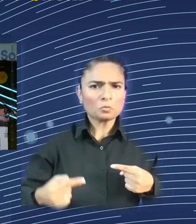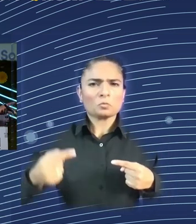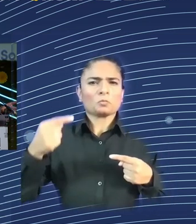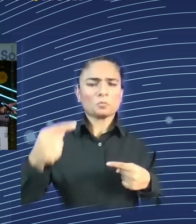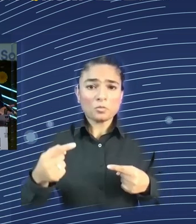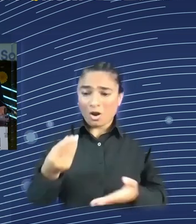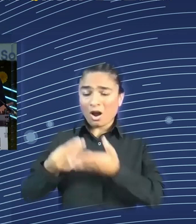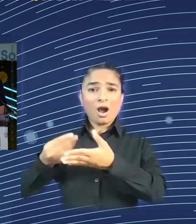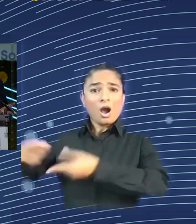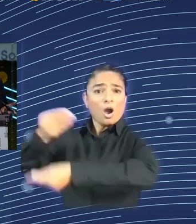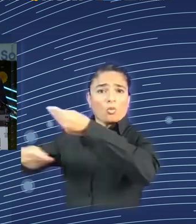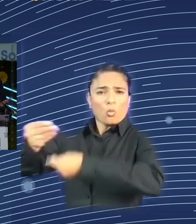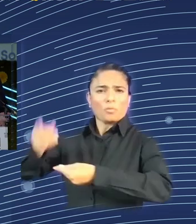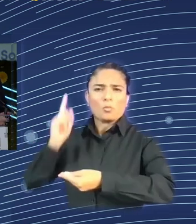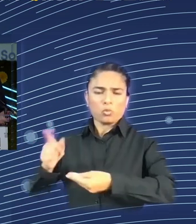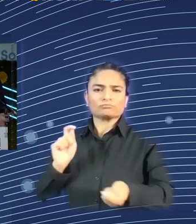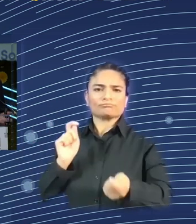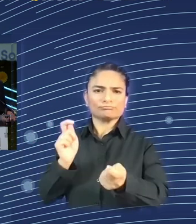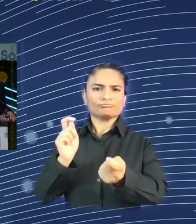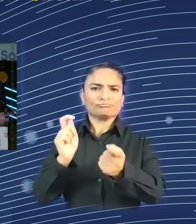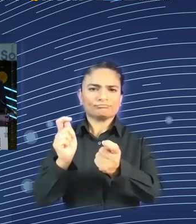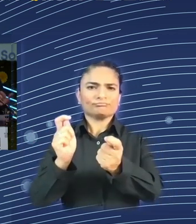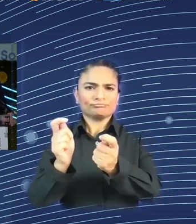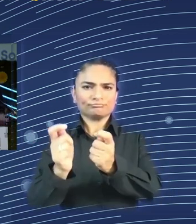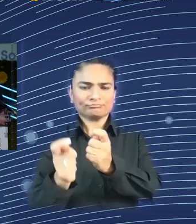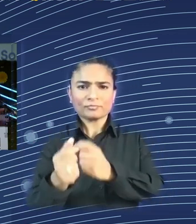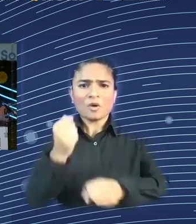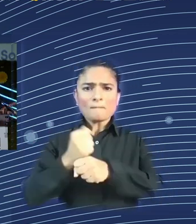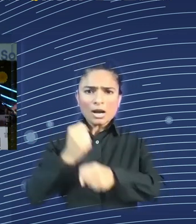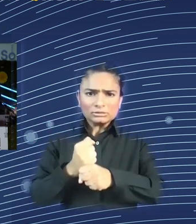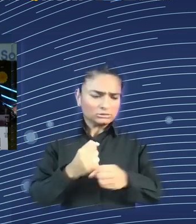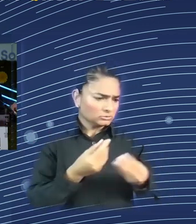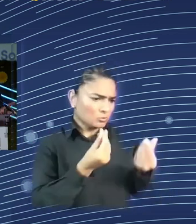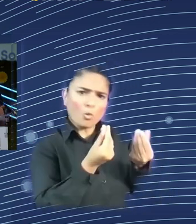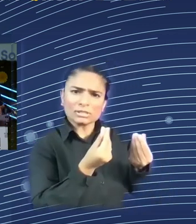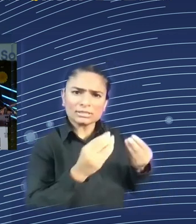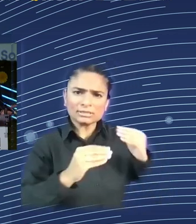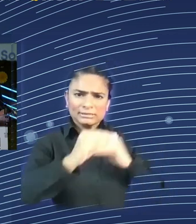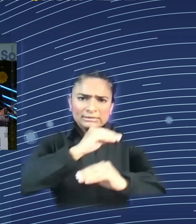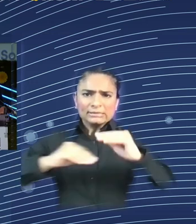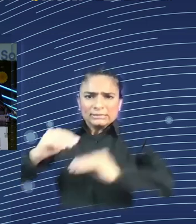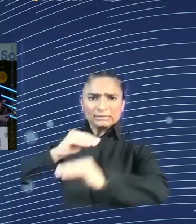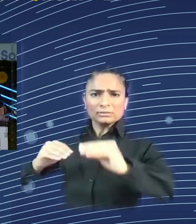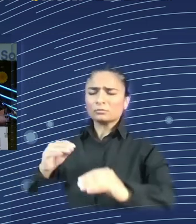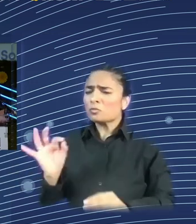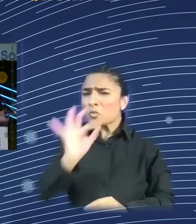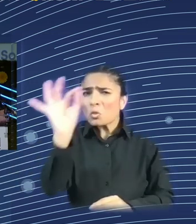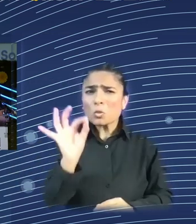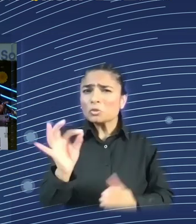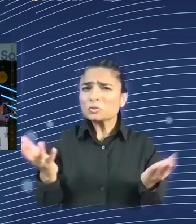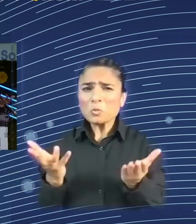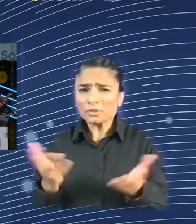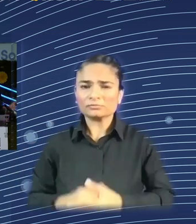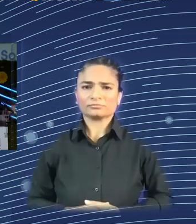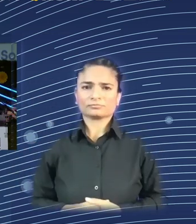And the question is, how big is the transformation? Is it a good one? Is it, are we going to be